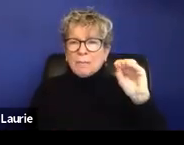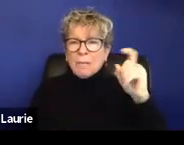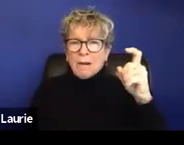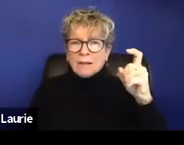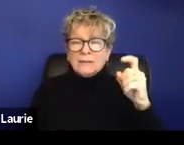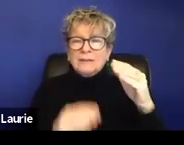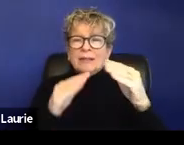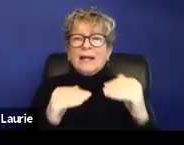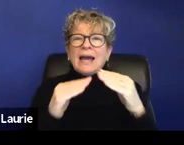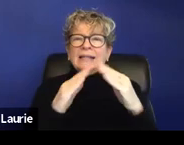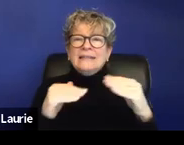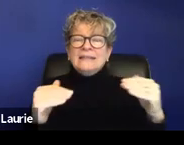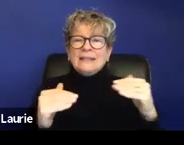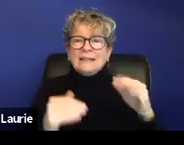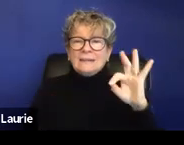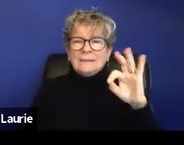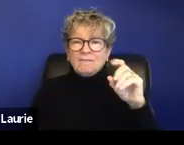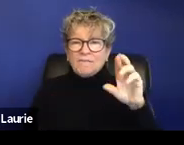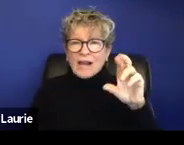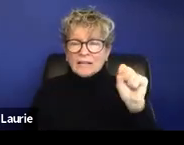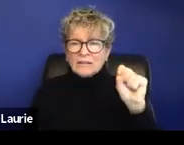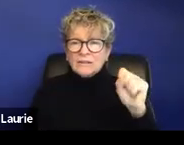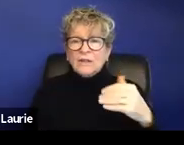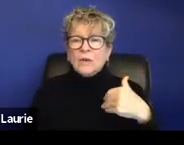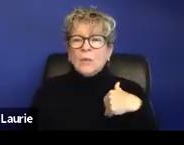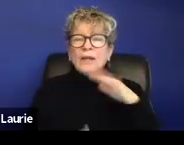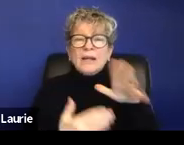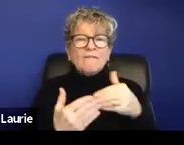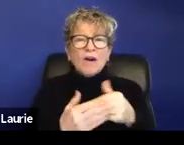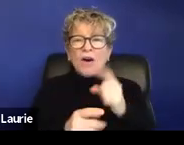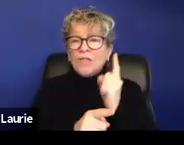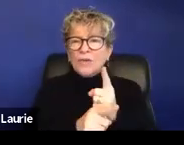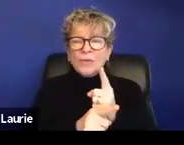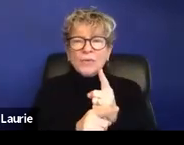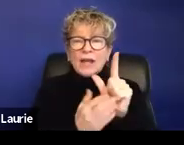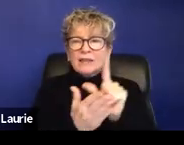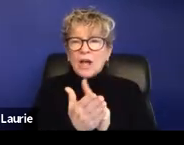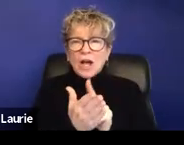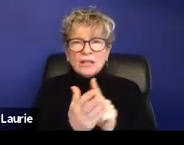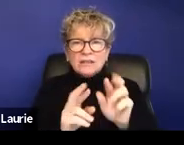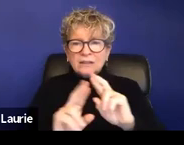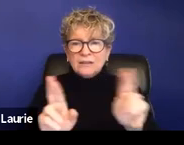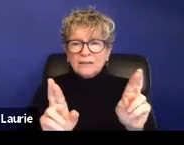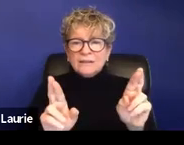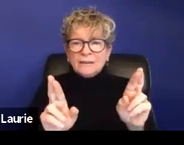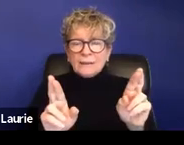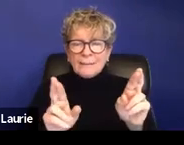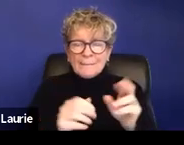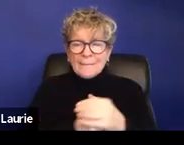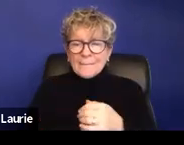factors. We could have all the right laws in place. We could have all the options explored, but